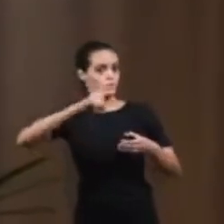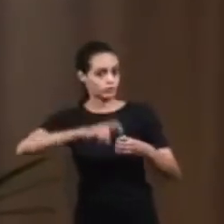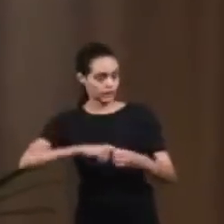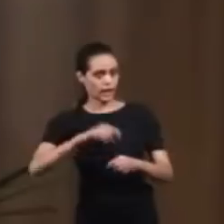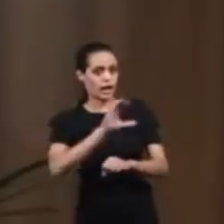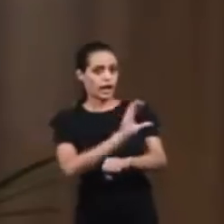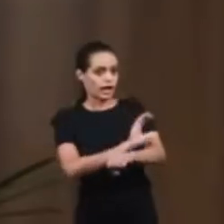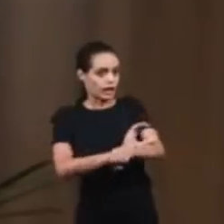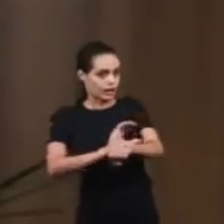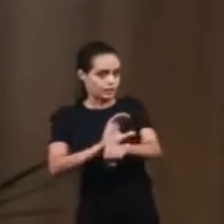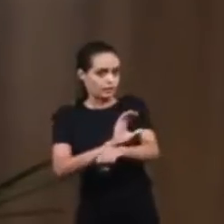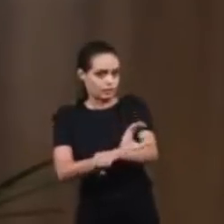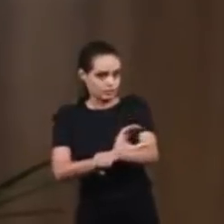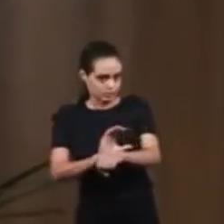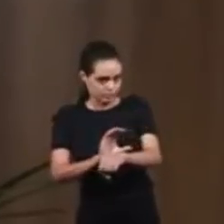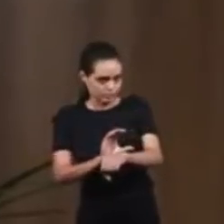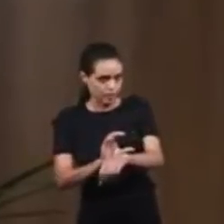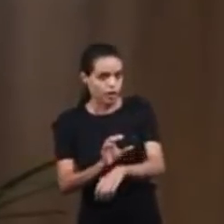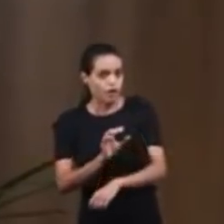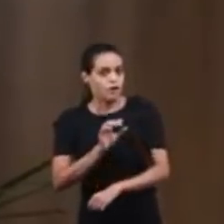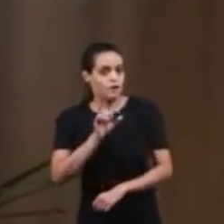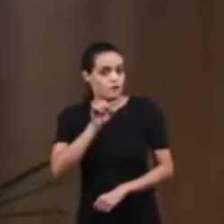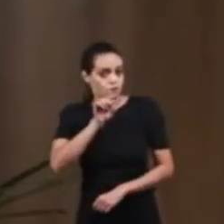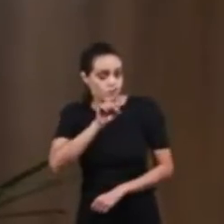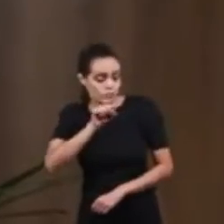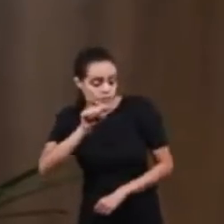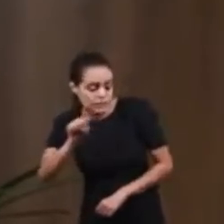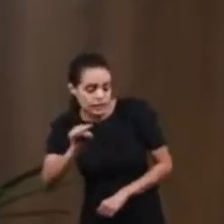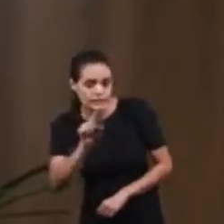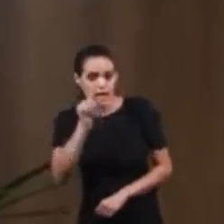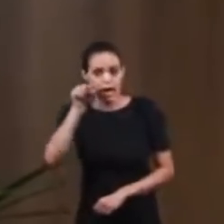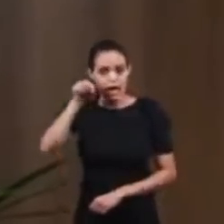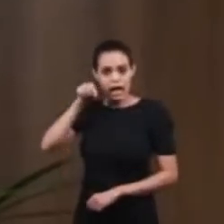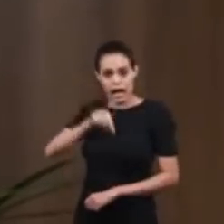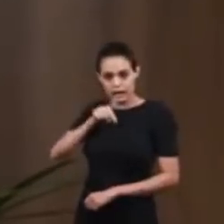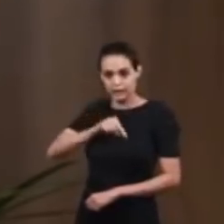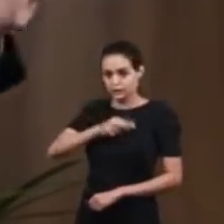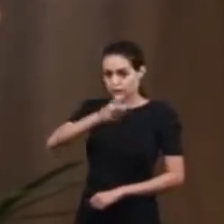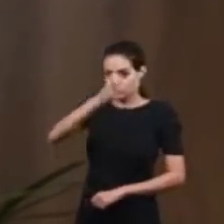to Egypt my father, Jacob.